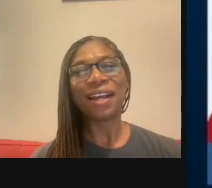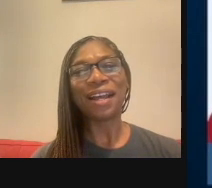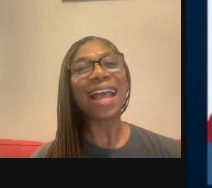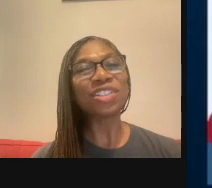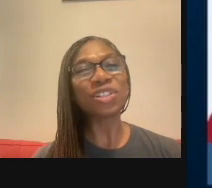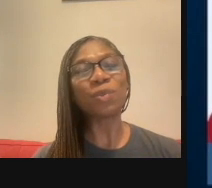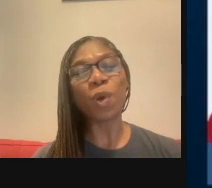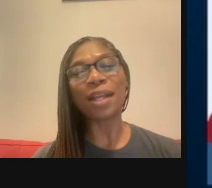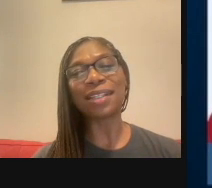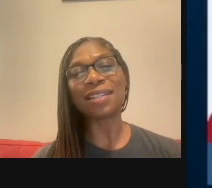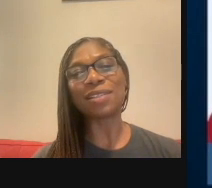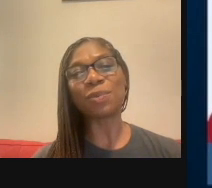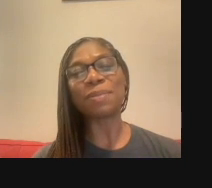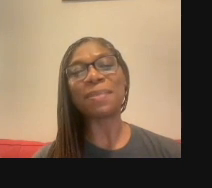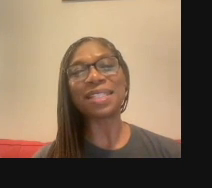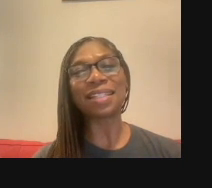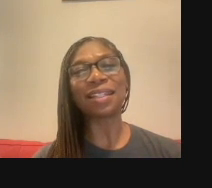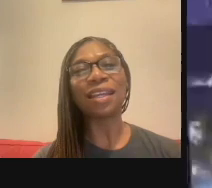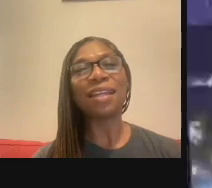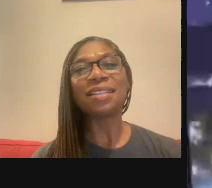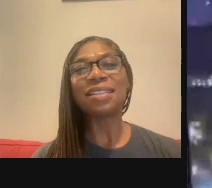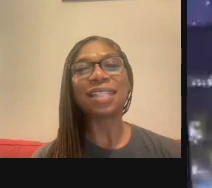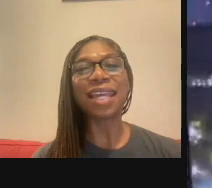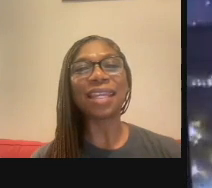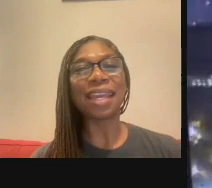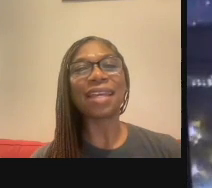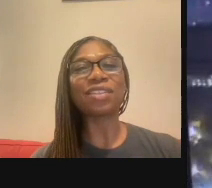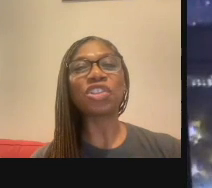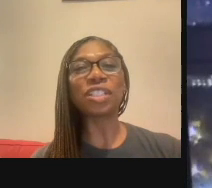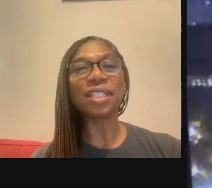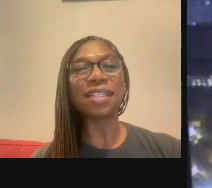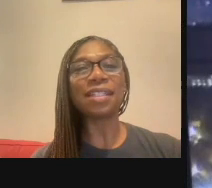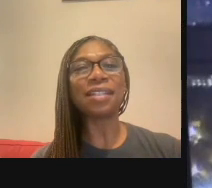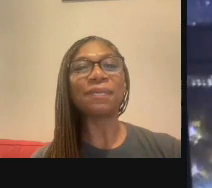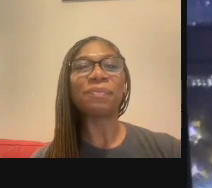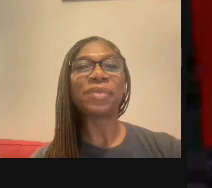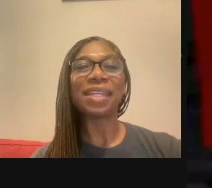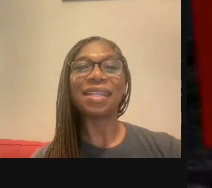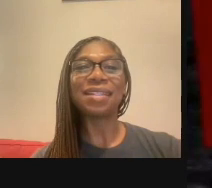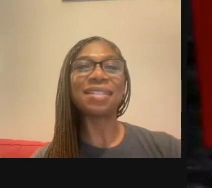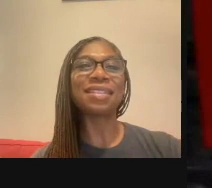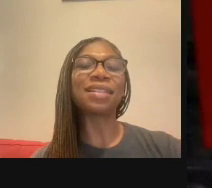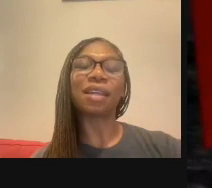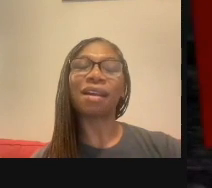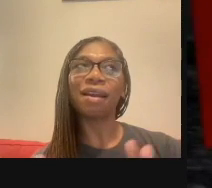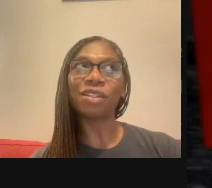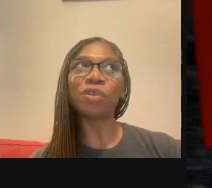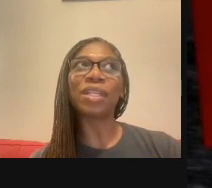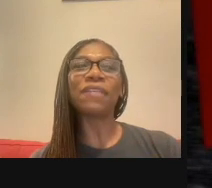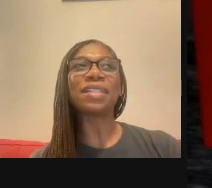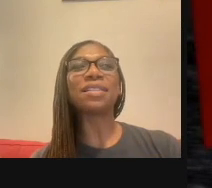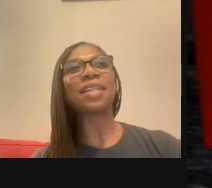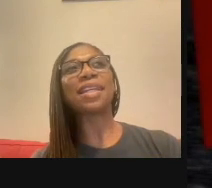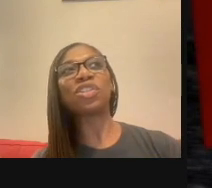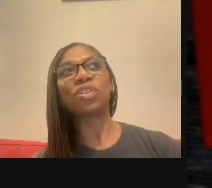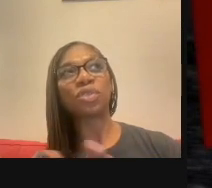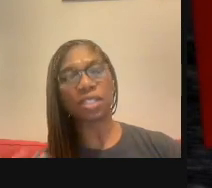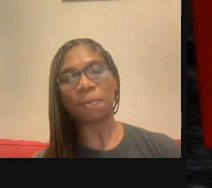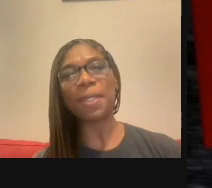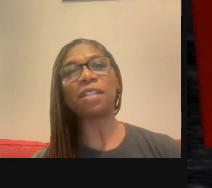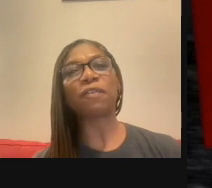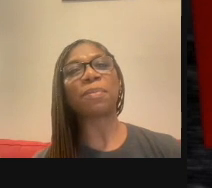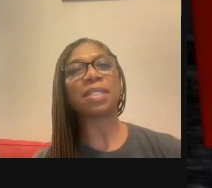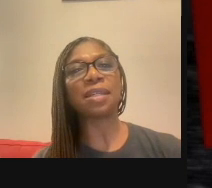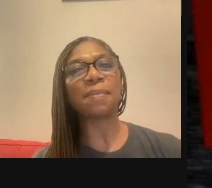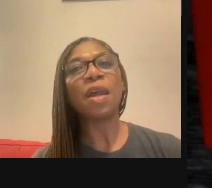Ashlyn Watkins was missing today as she is under investigation or